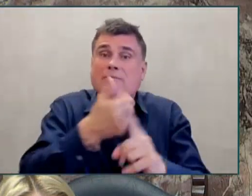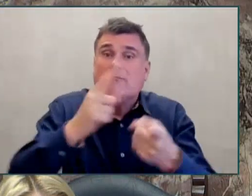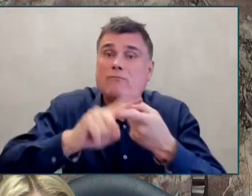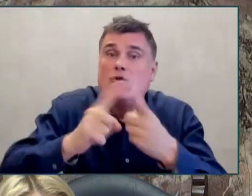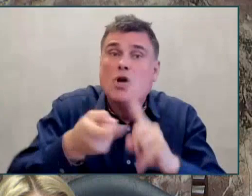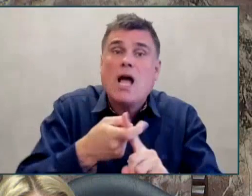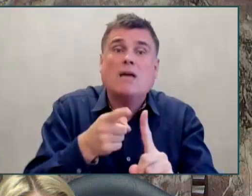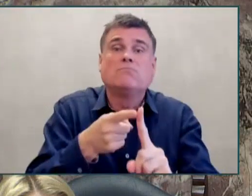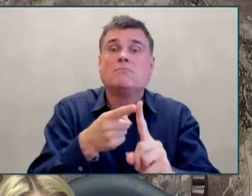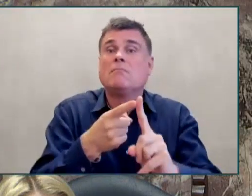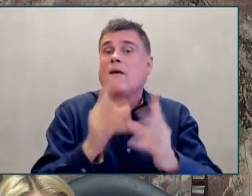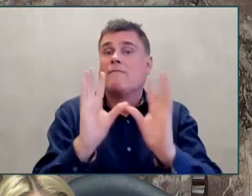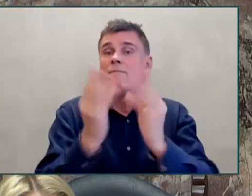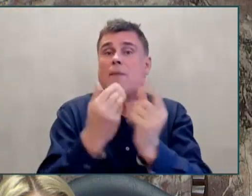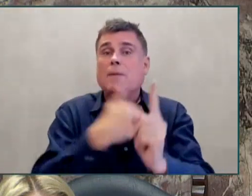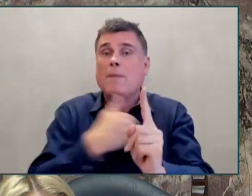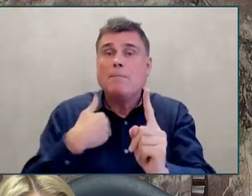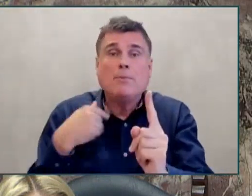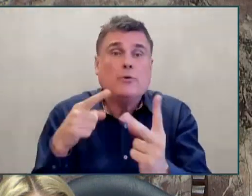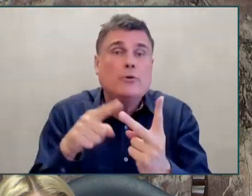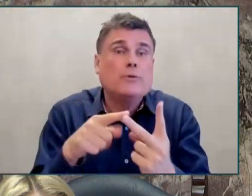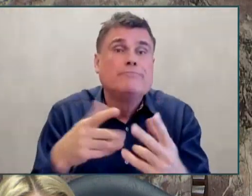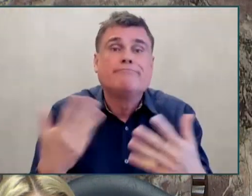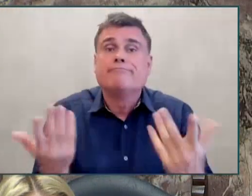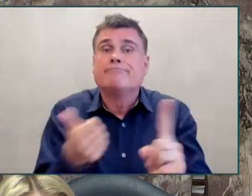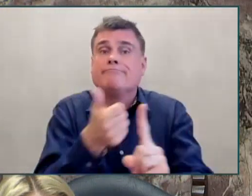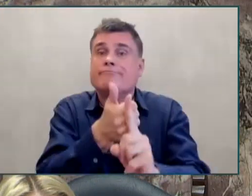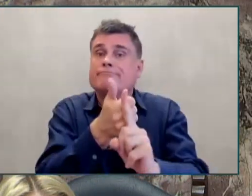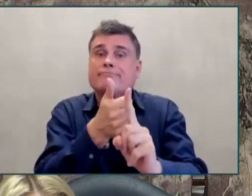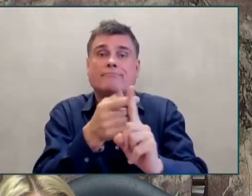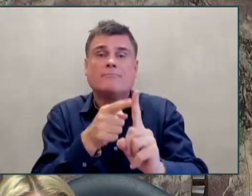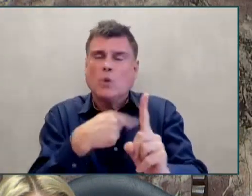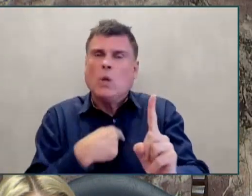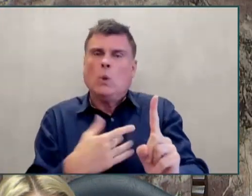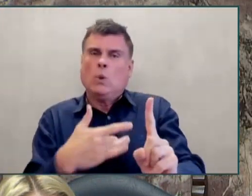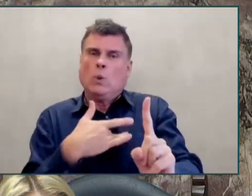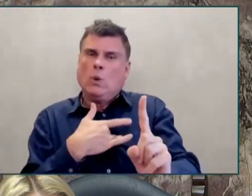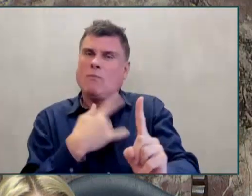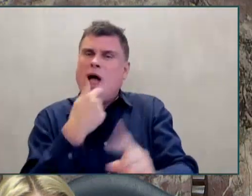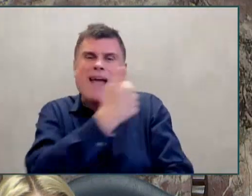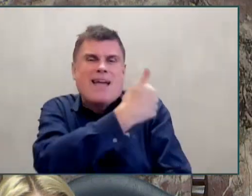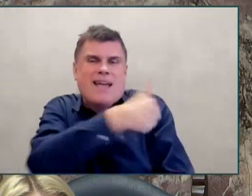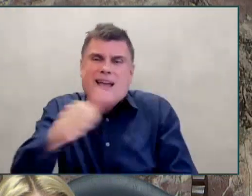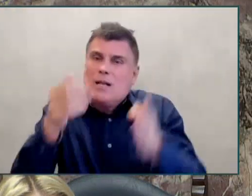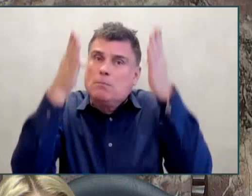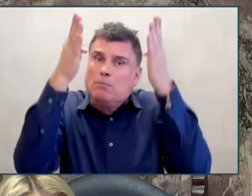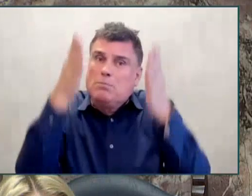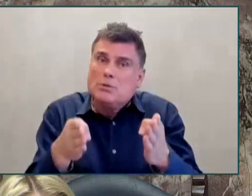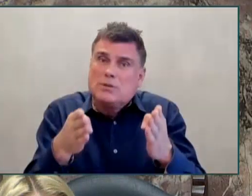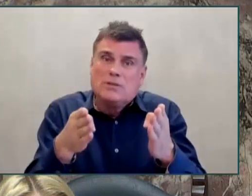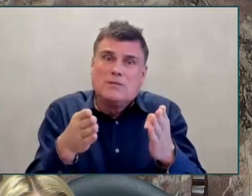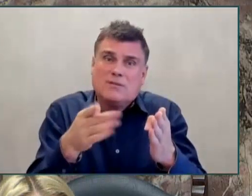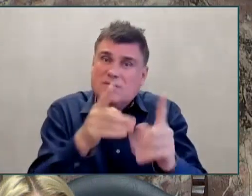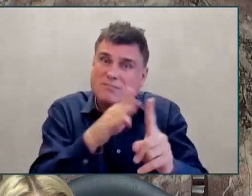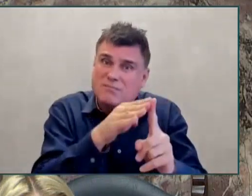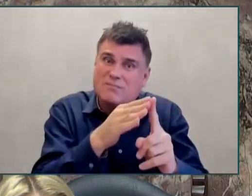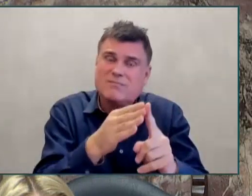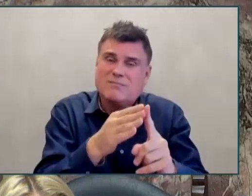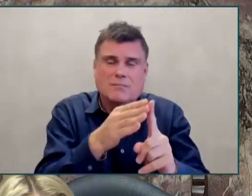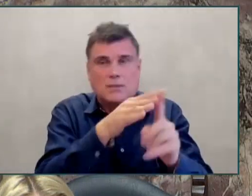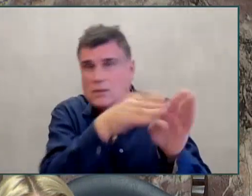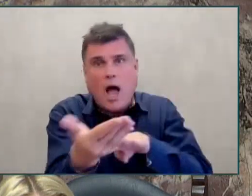unrelenting toxic drug crisis. Mr. Speaker, we have taken numerous steps